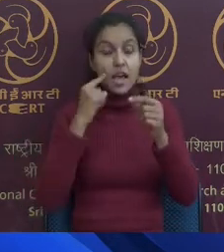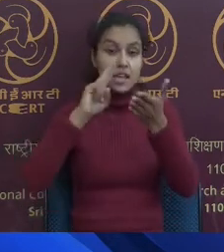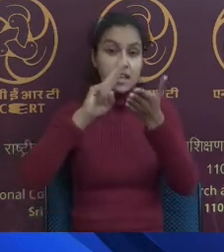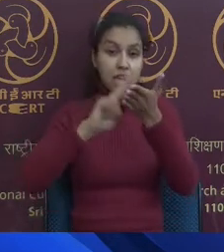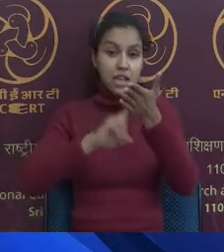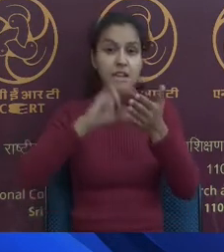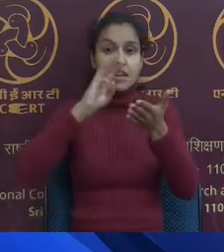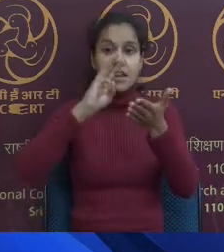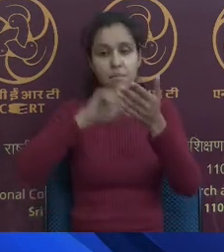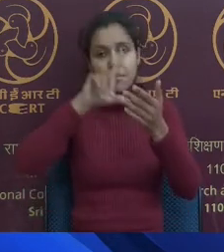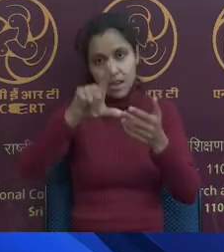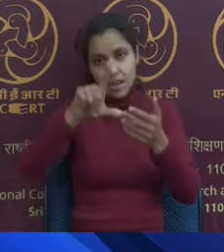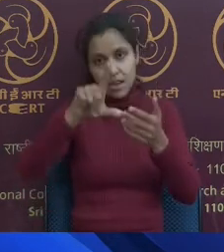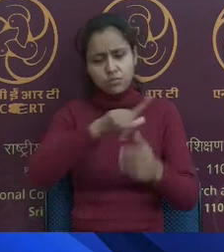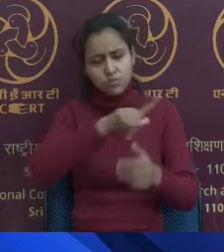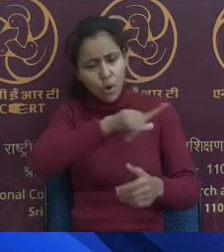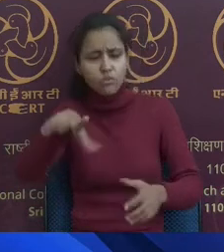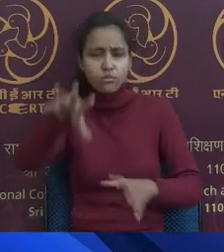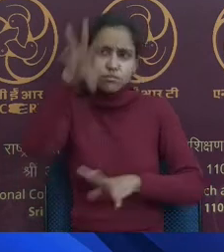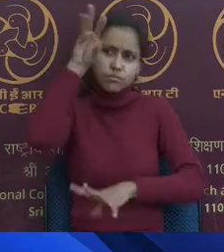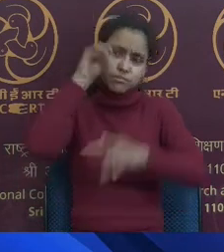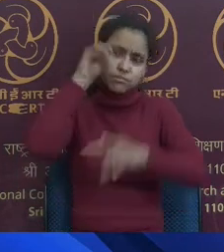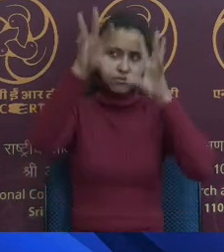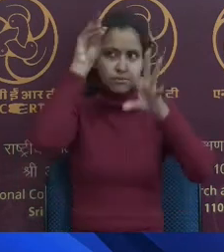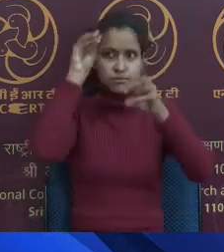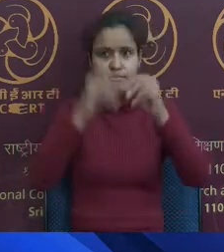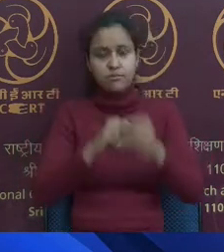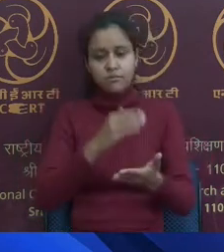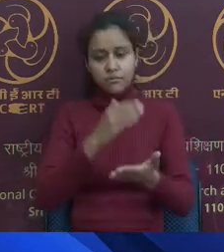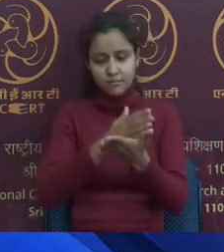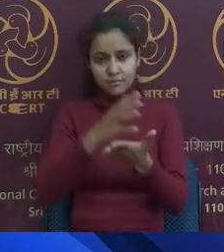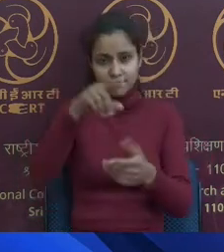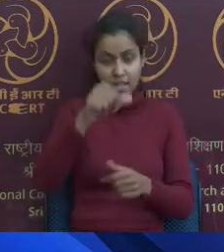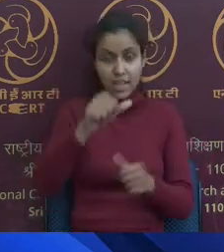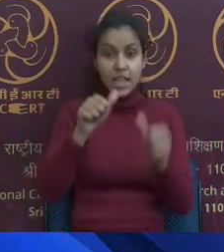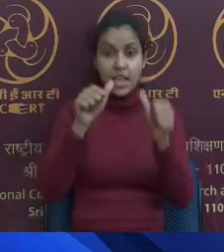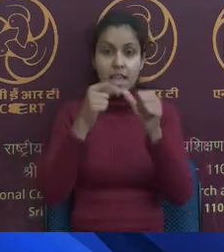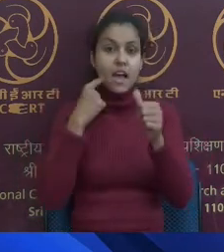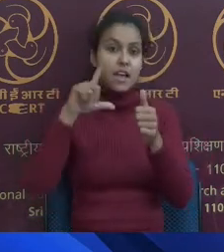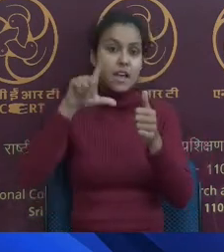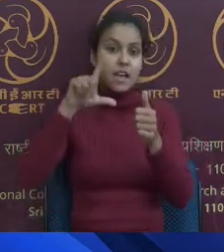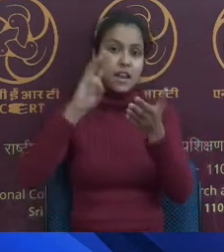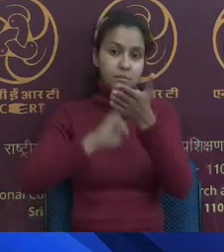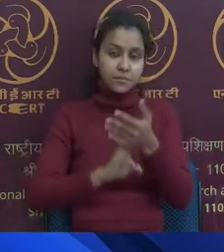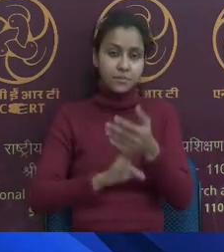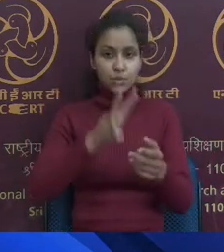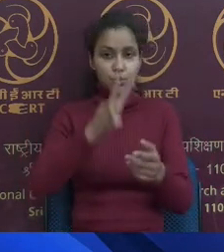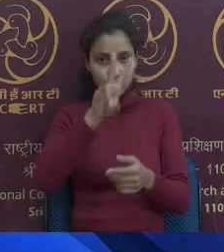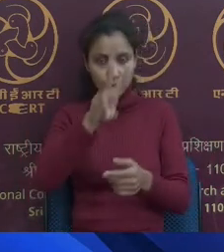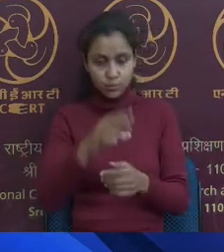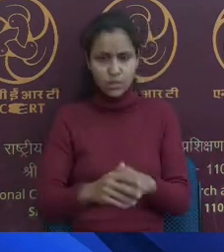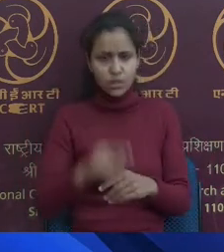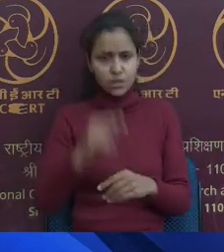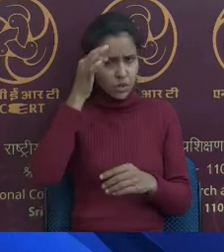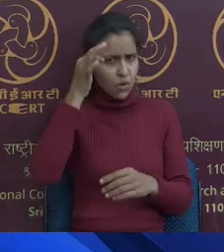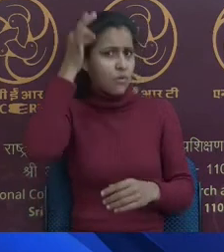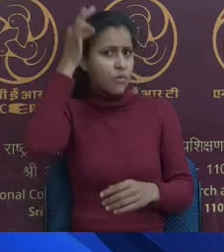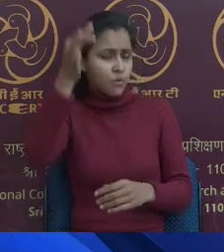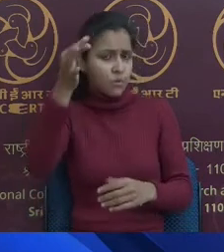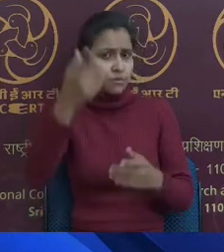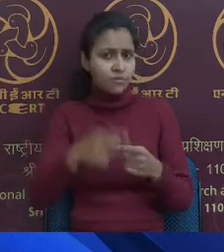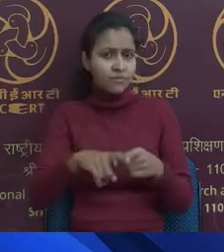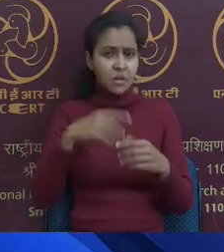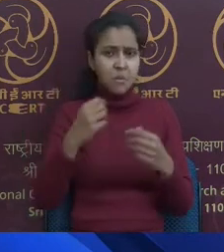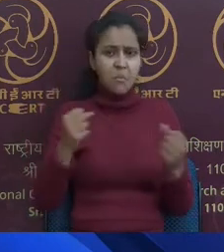platform, which is learned by an AI and ML tool and future there will be less of human intervention. More of the technology